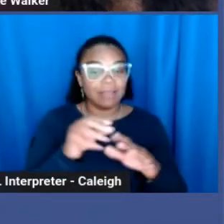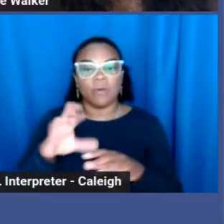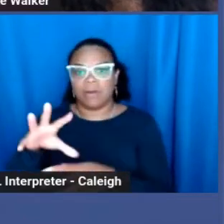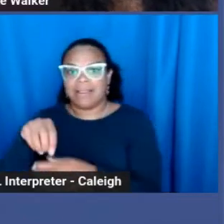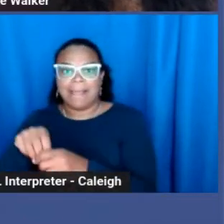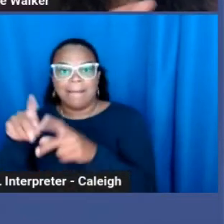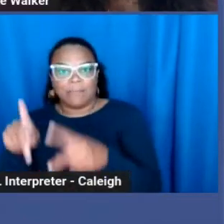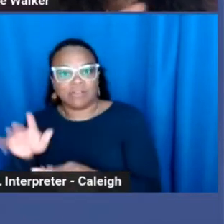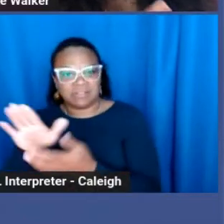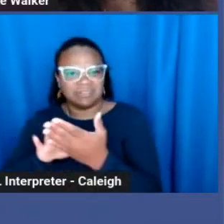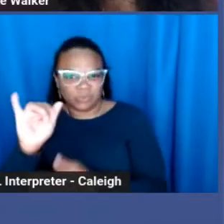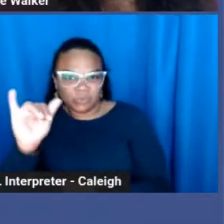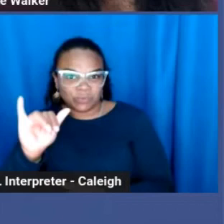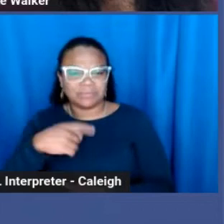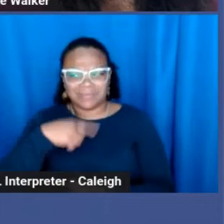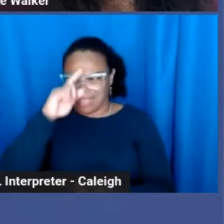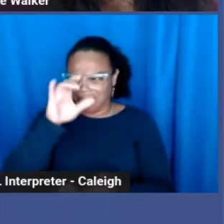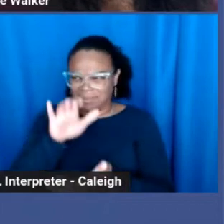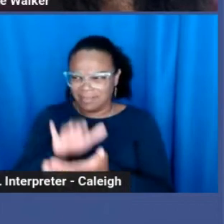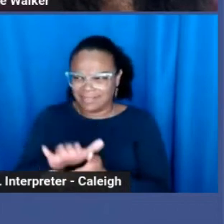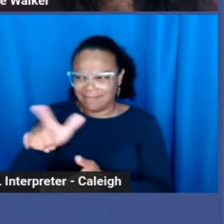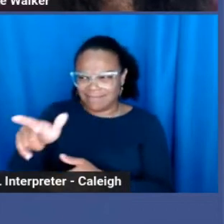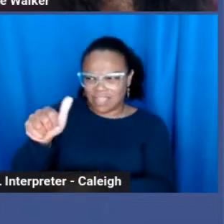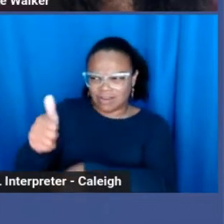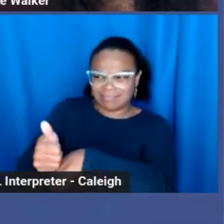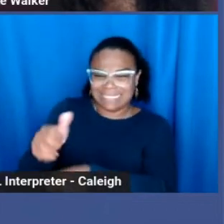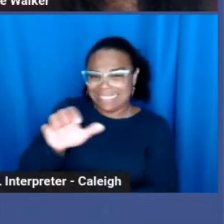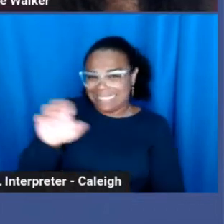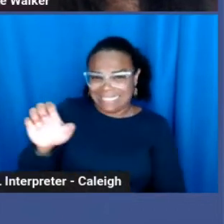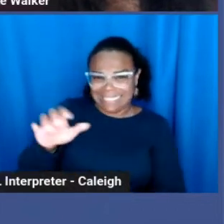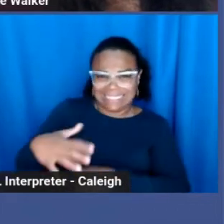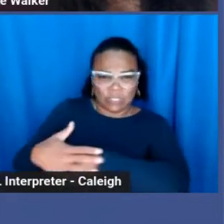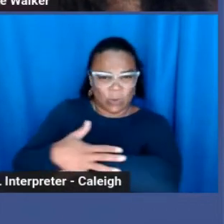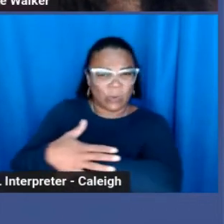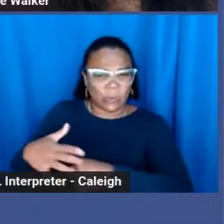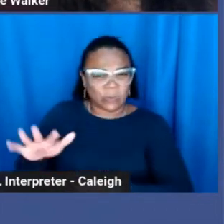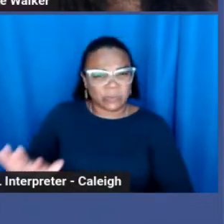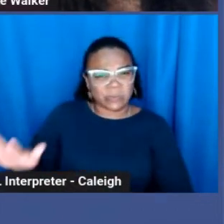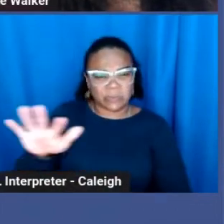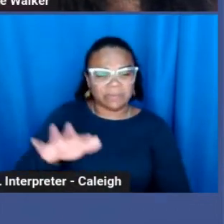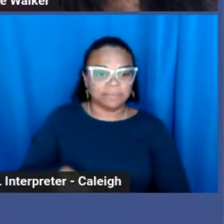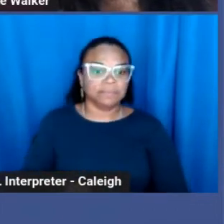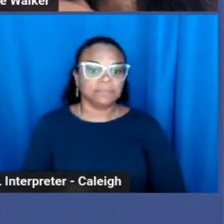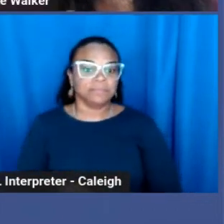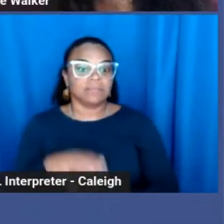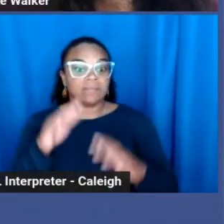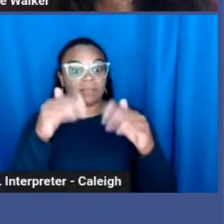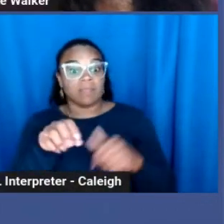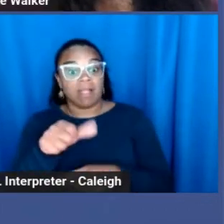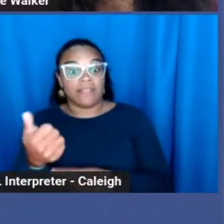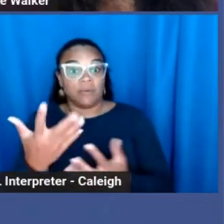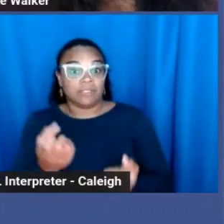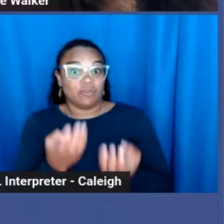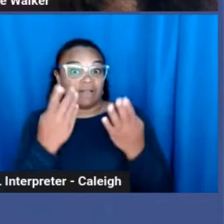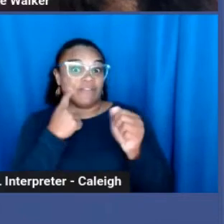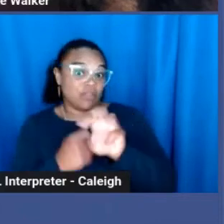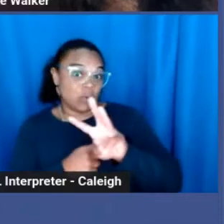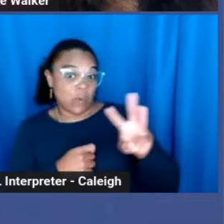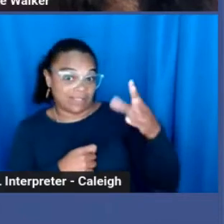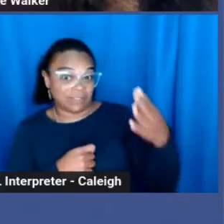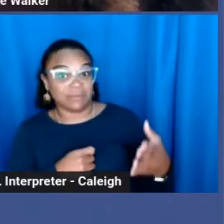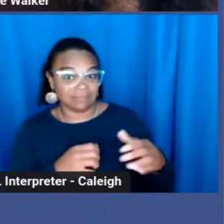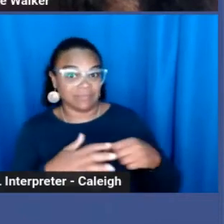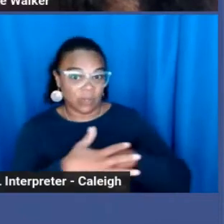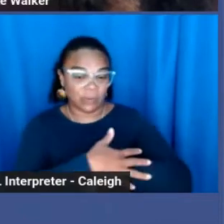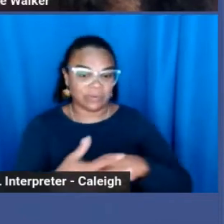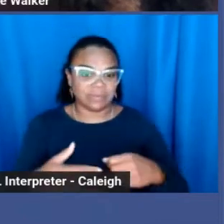well. I believe they're located on the East Coast. And then the other that I wanted to offer for West Coast folks is the Poetry